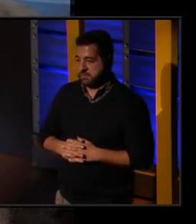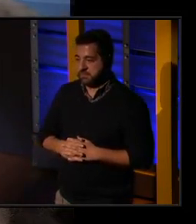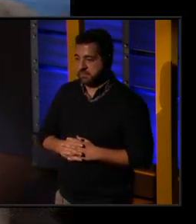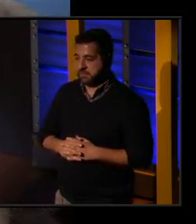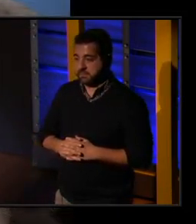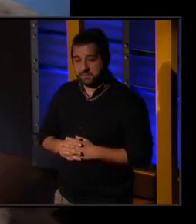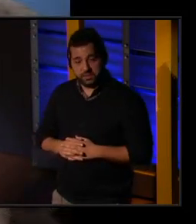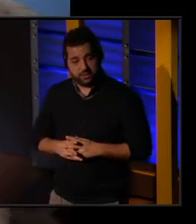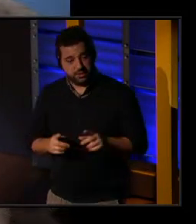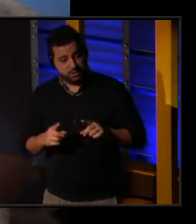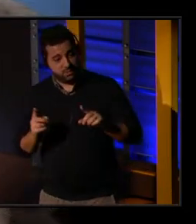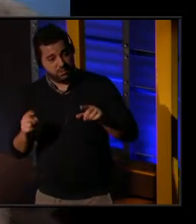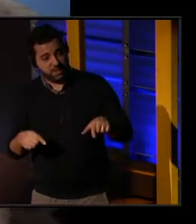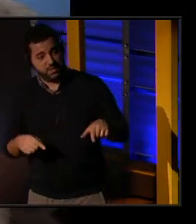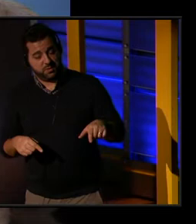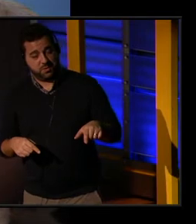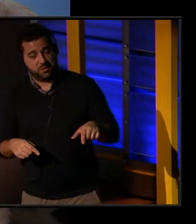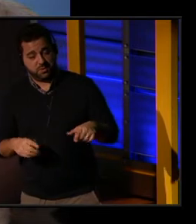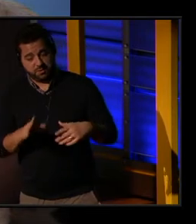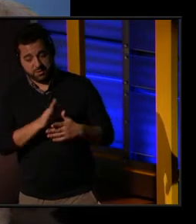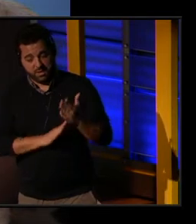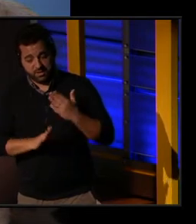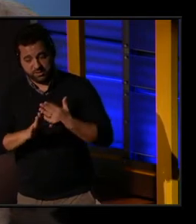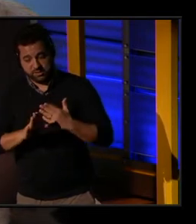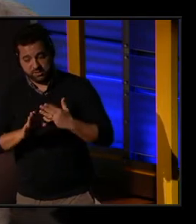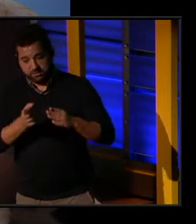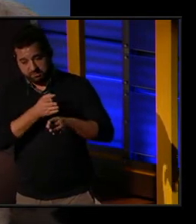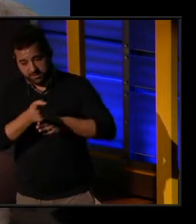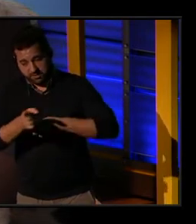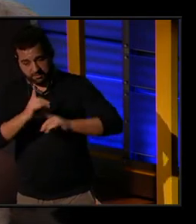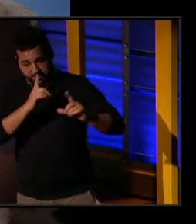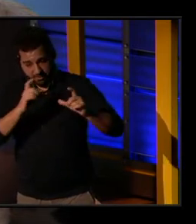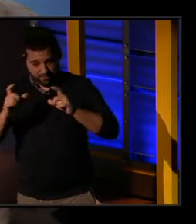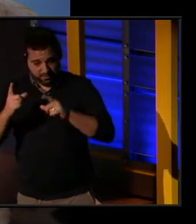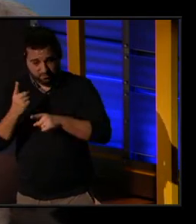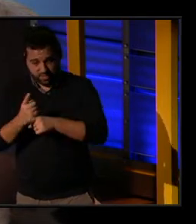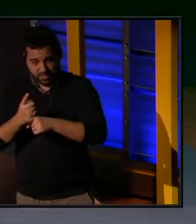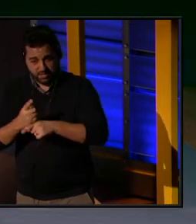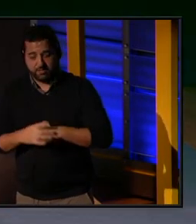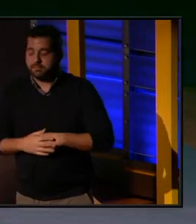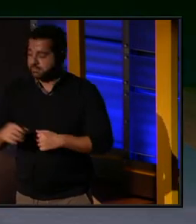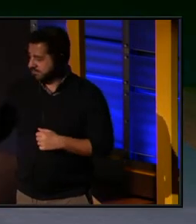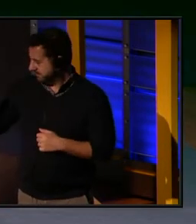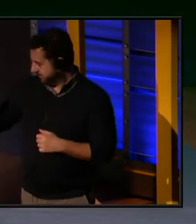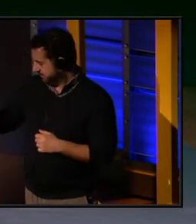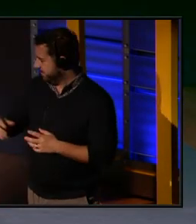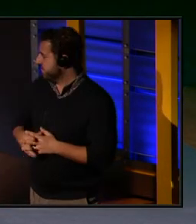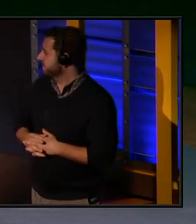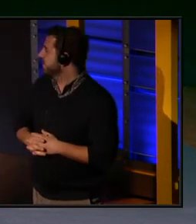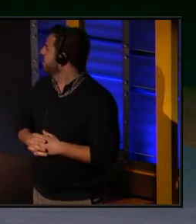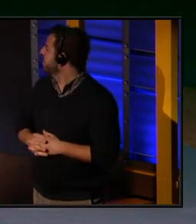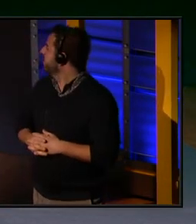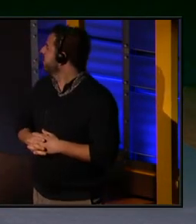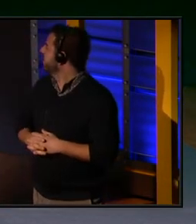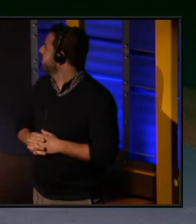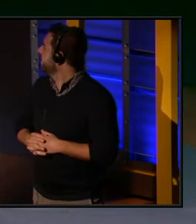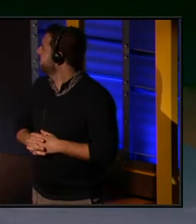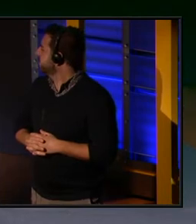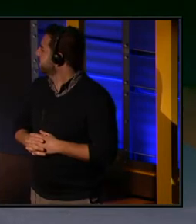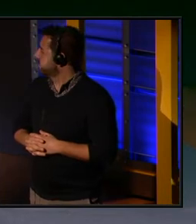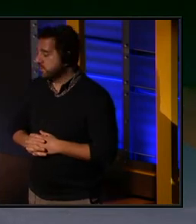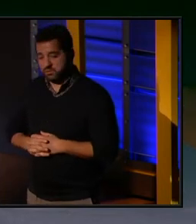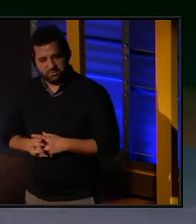And you went to college and majored in photography, right? I did, yep. Finishing that,